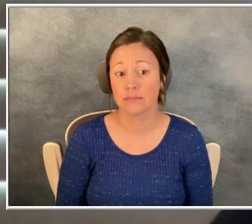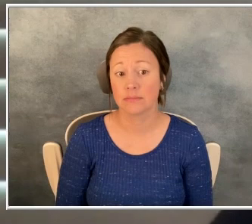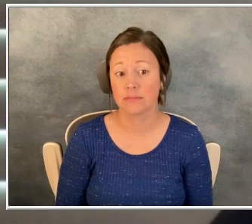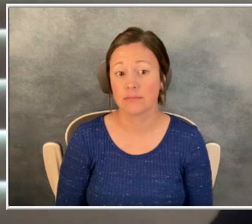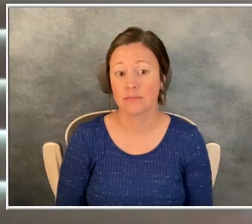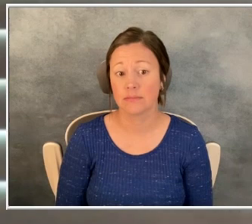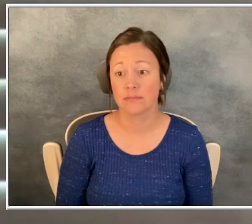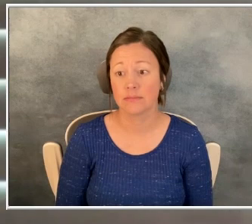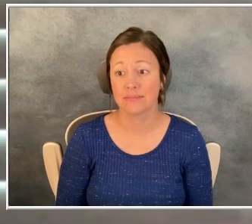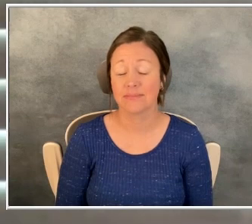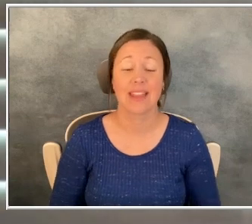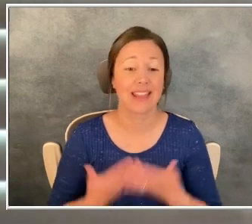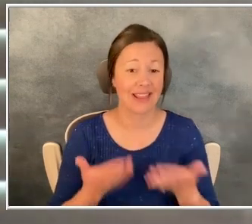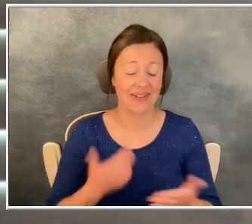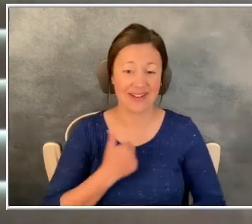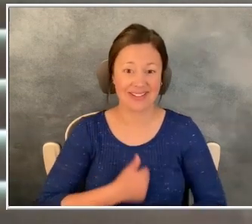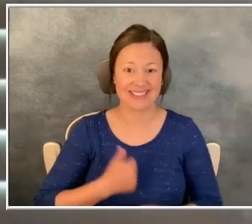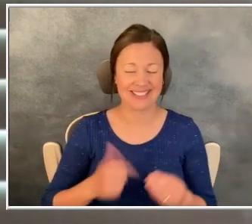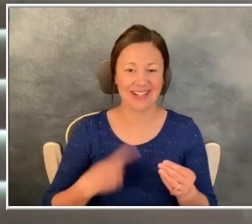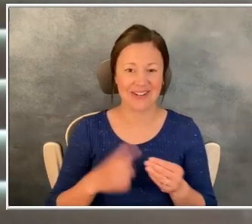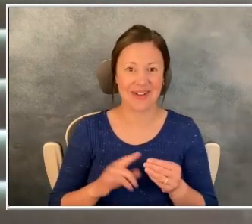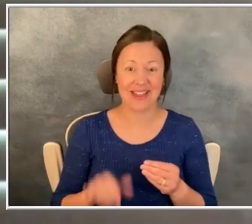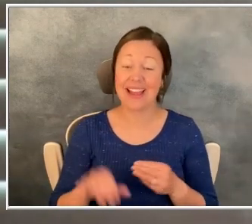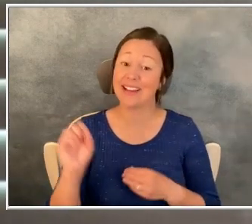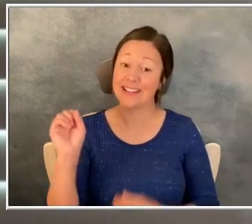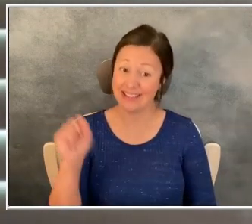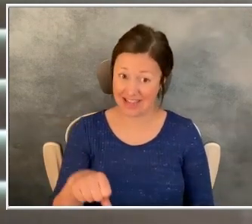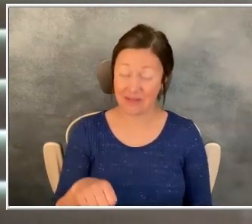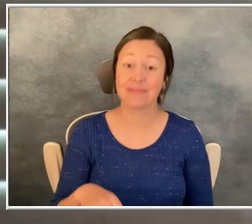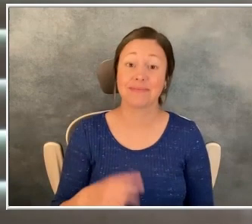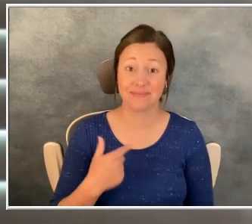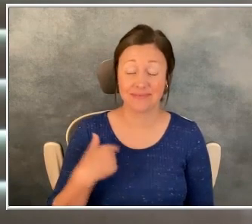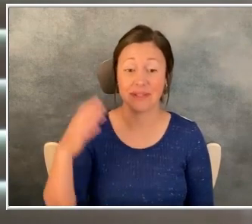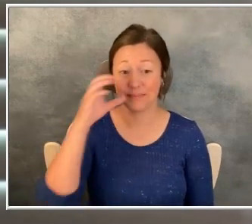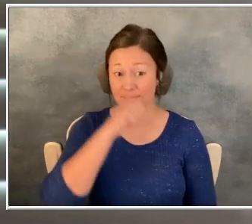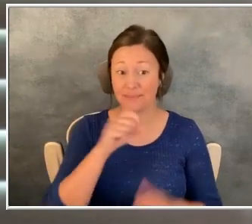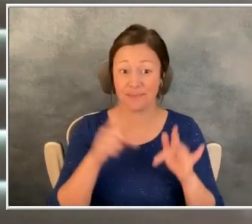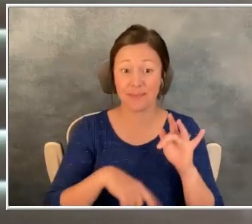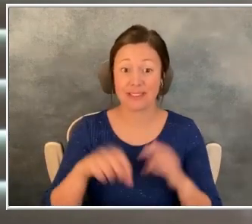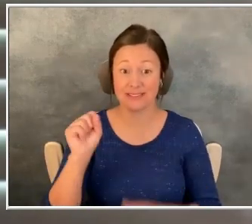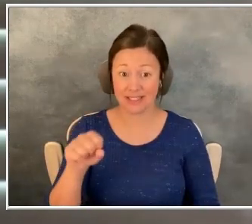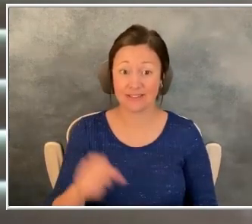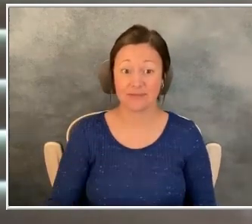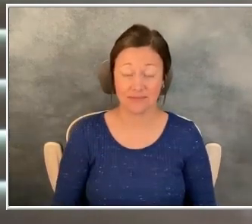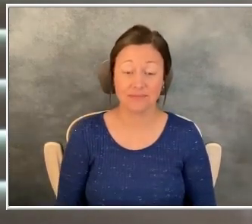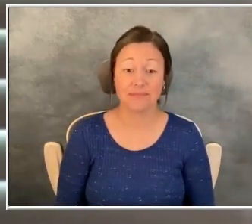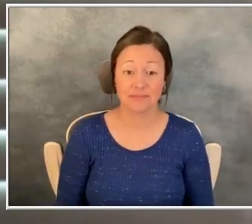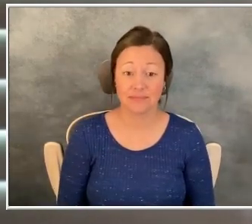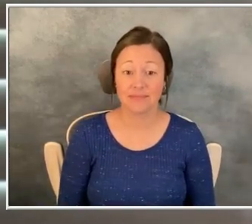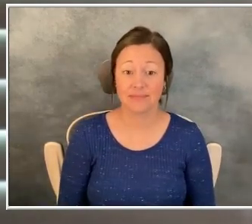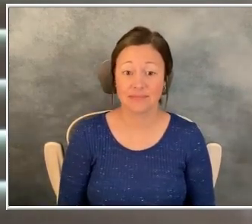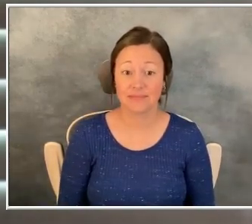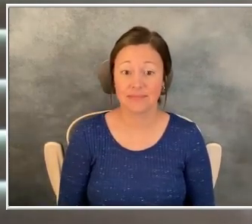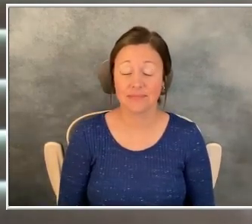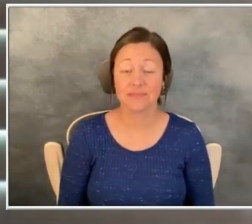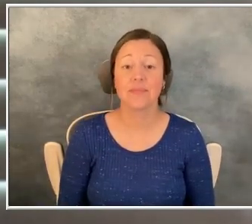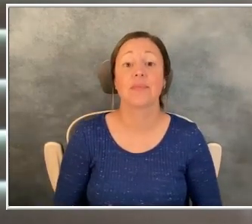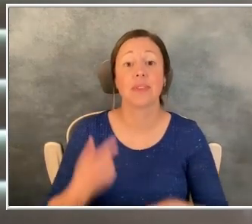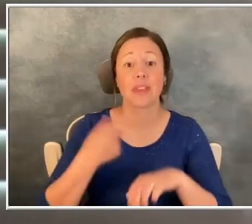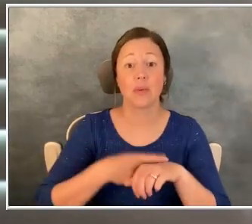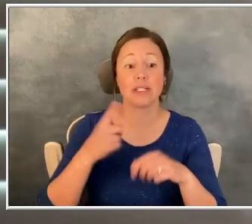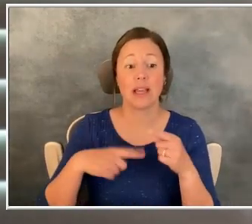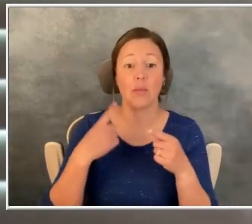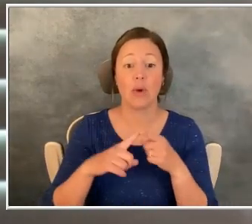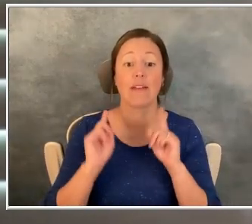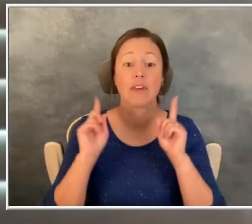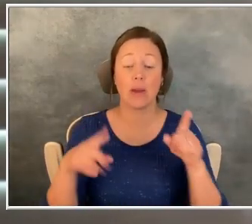There we go. Sorry about that. Um, yeah, actually I have, um, there was a time when I actually took a trip